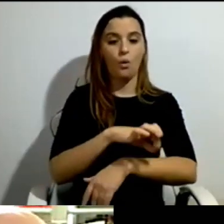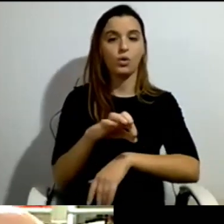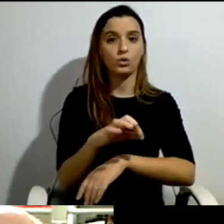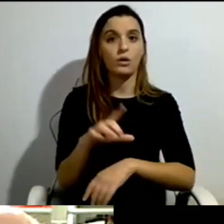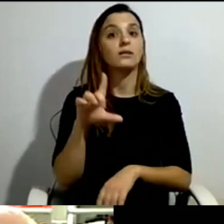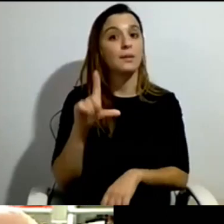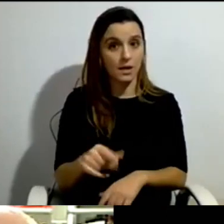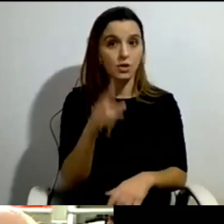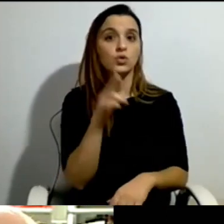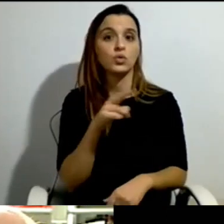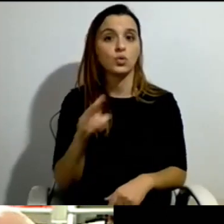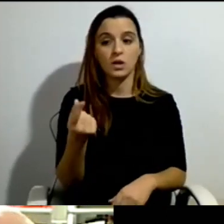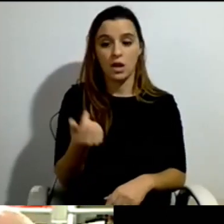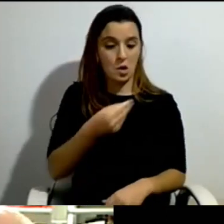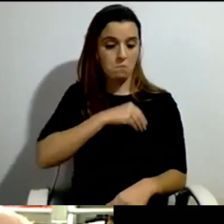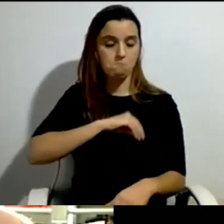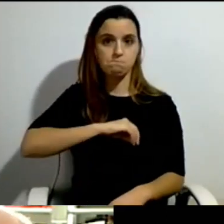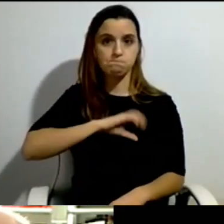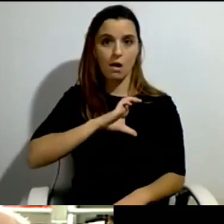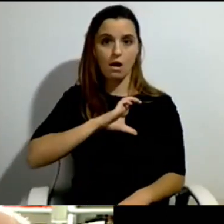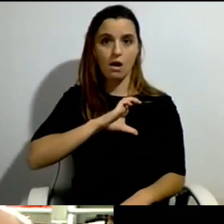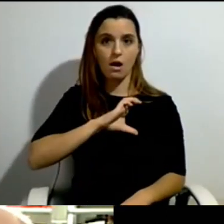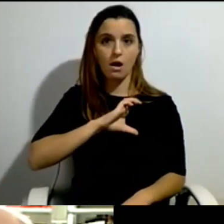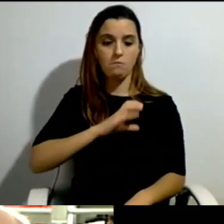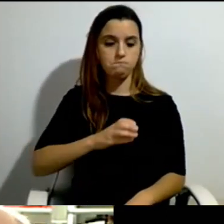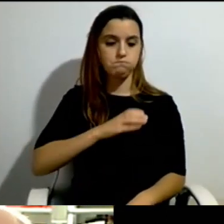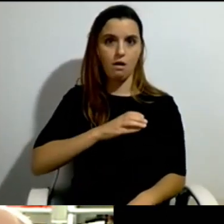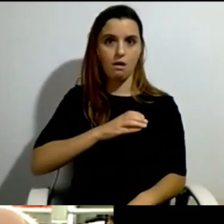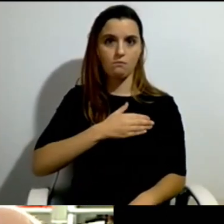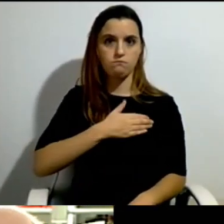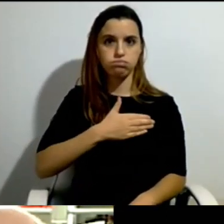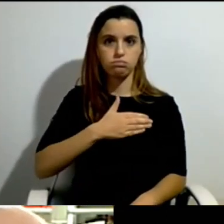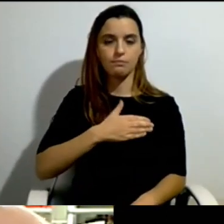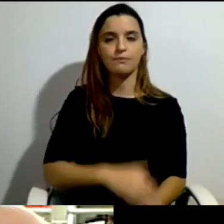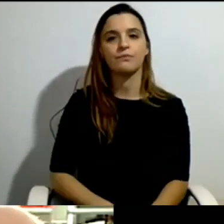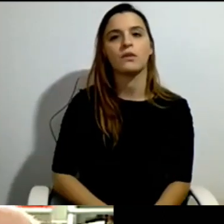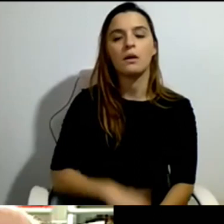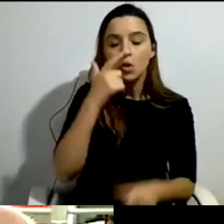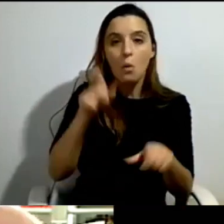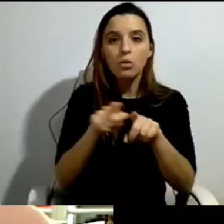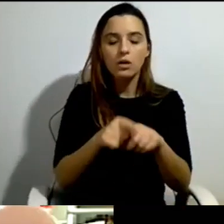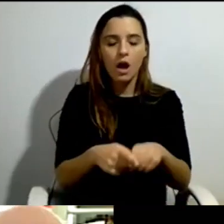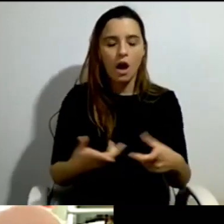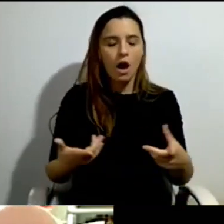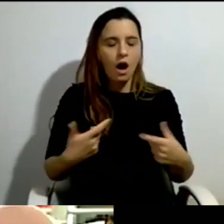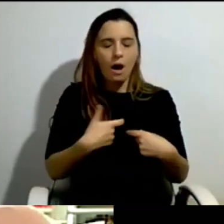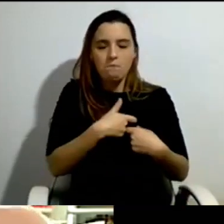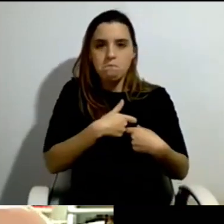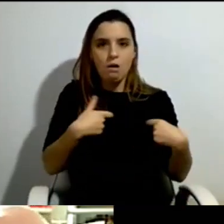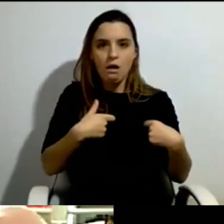organized a big national conference where we invited all the specialists for